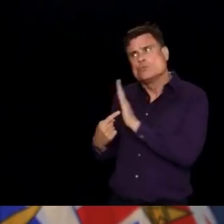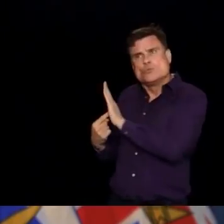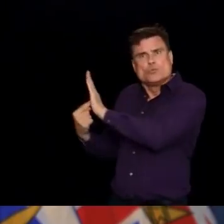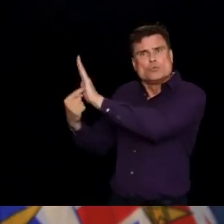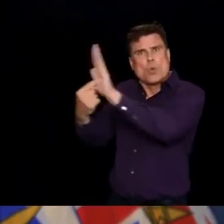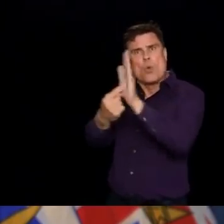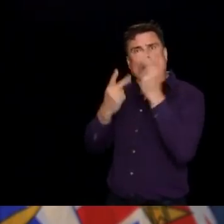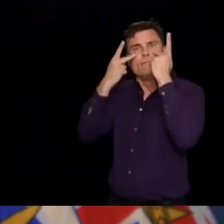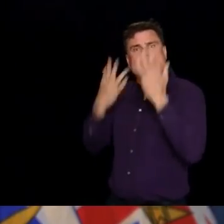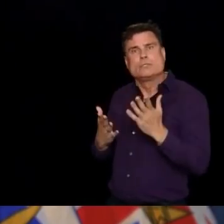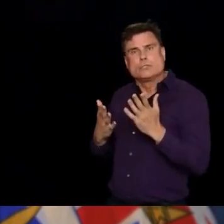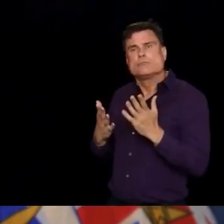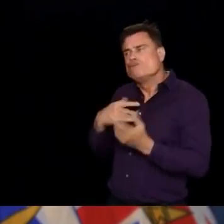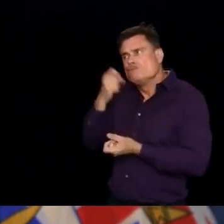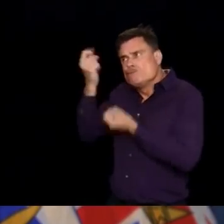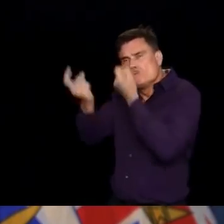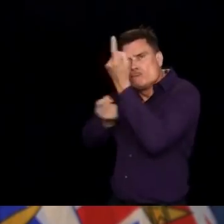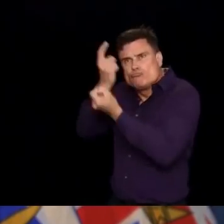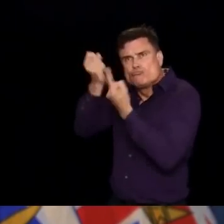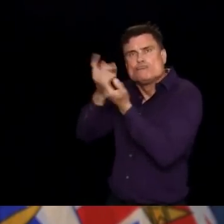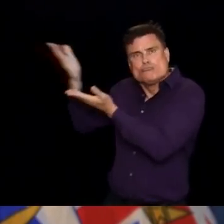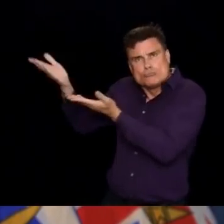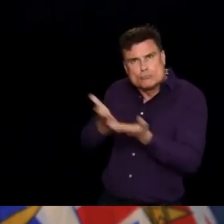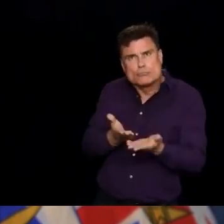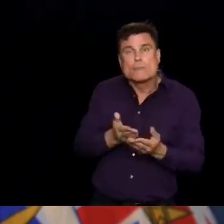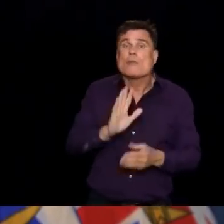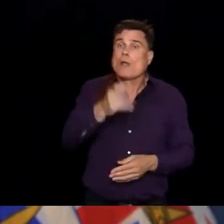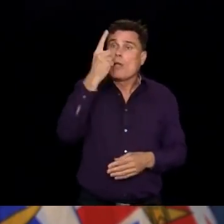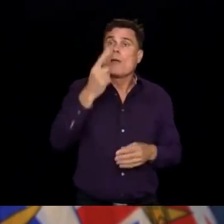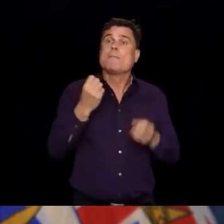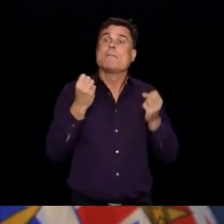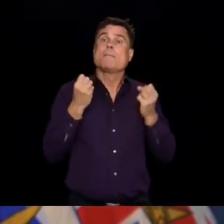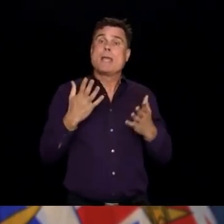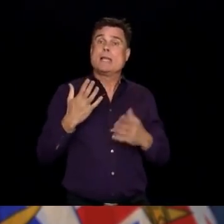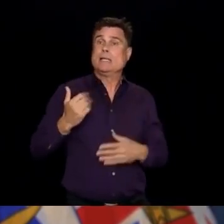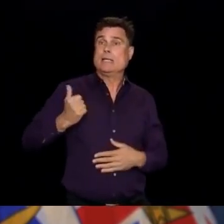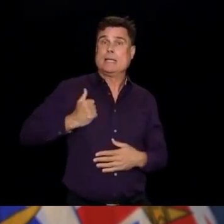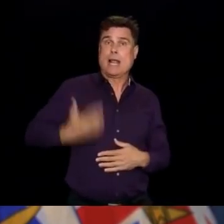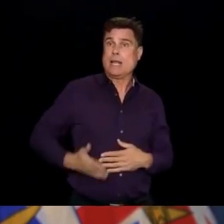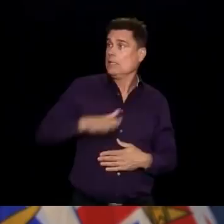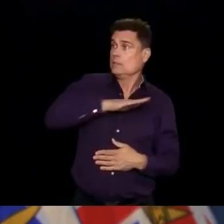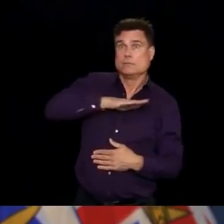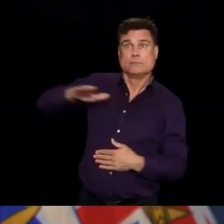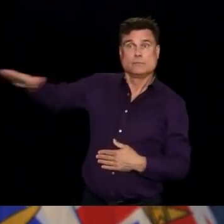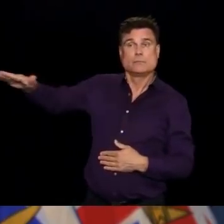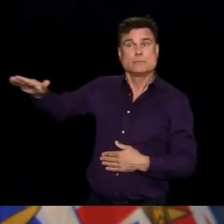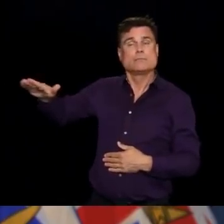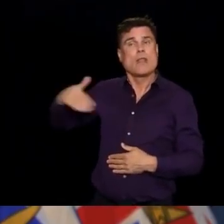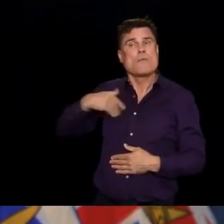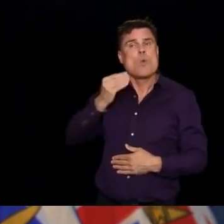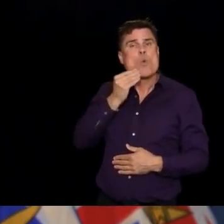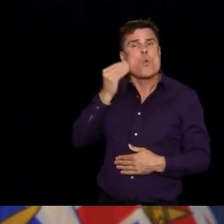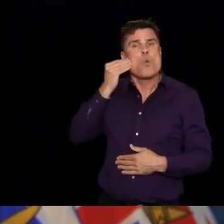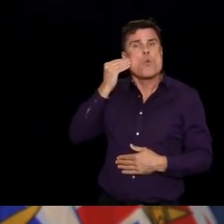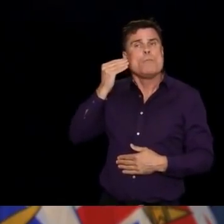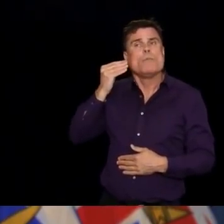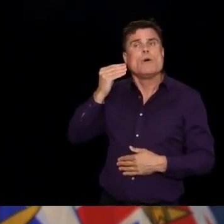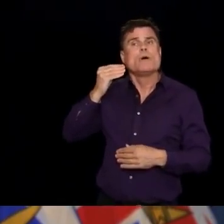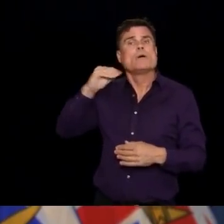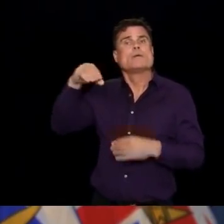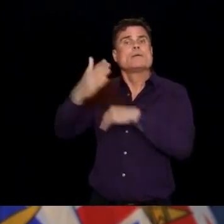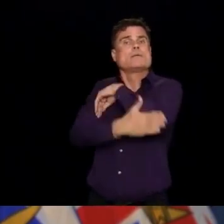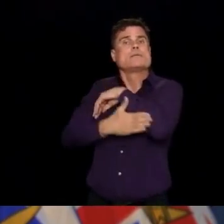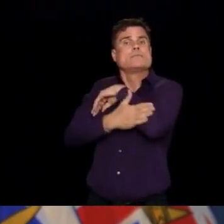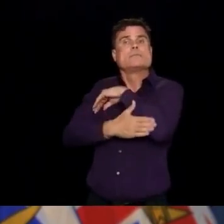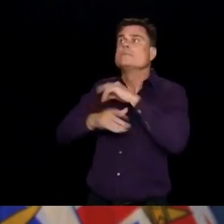We have to remember that many Canadians reside elsewhere and many of them are only now returning home. Many have returned home in the months